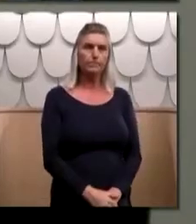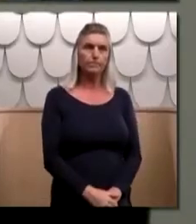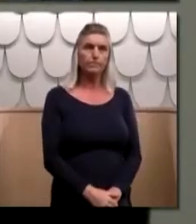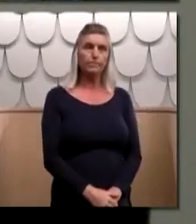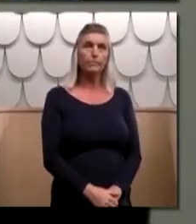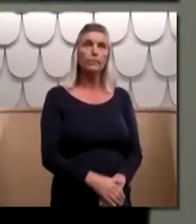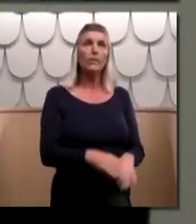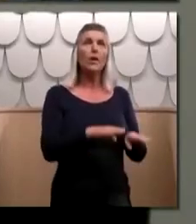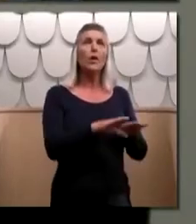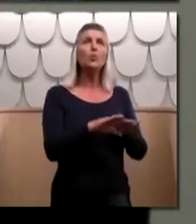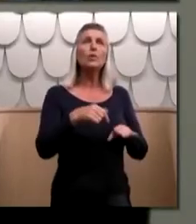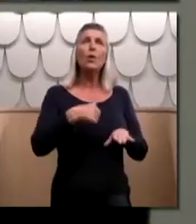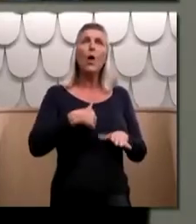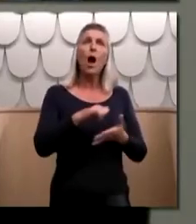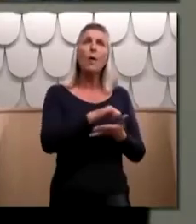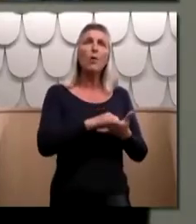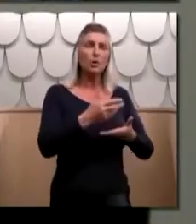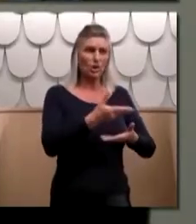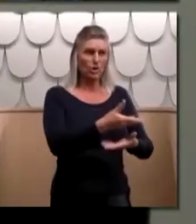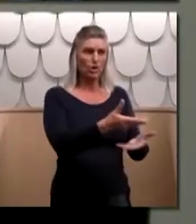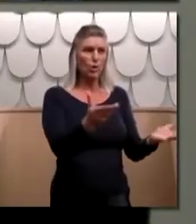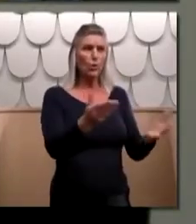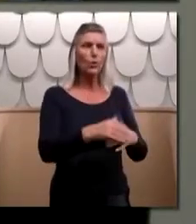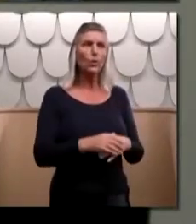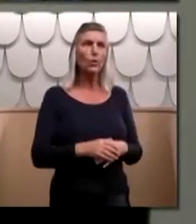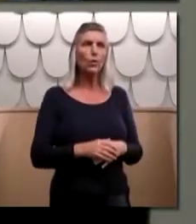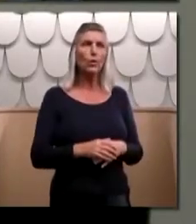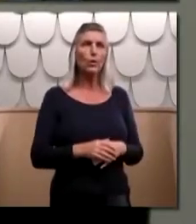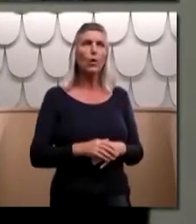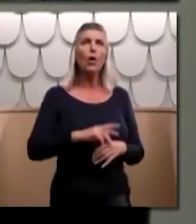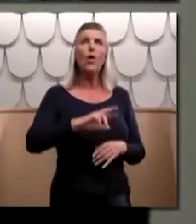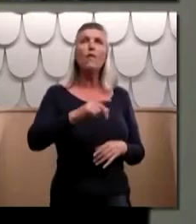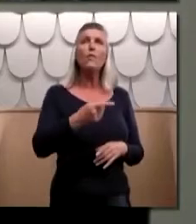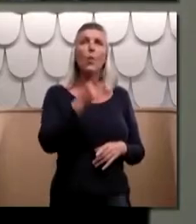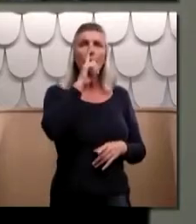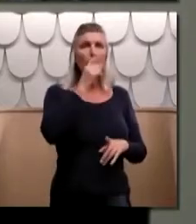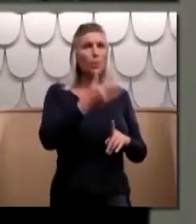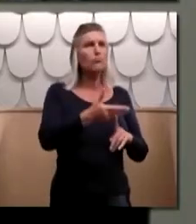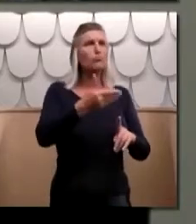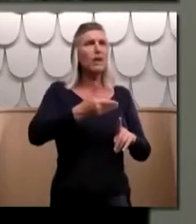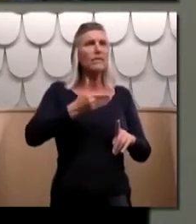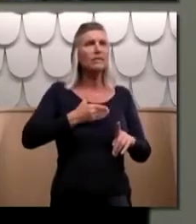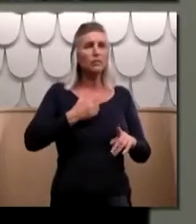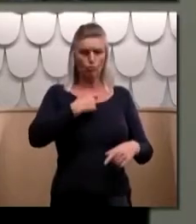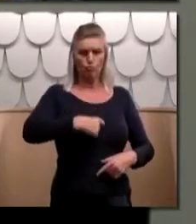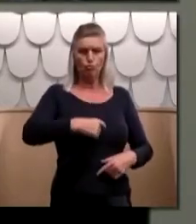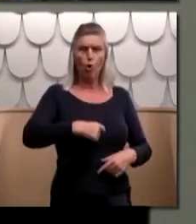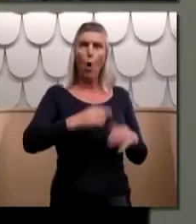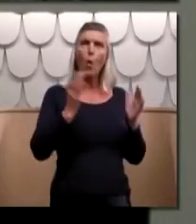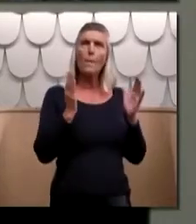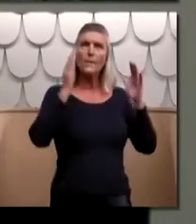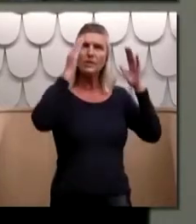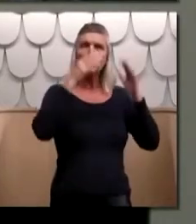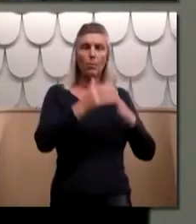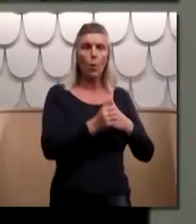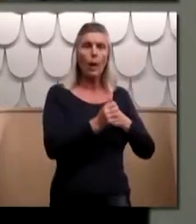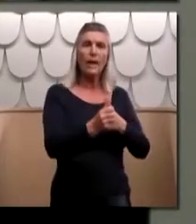I also apologise to you on behalf of those who preceded us as bishops and congregational leaders.